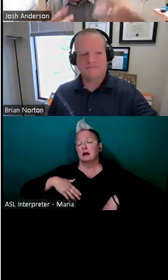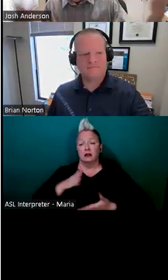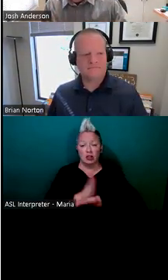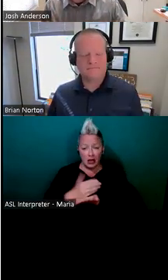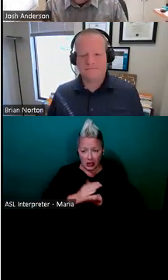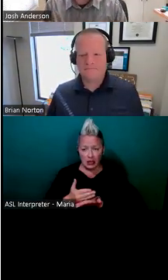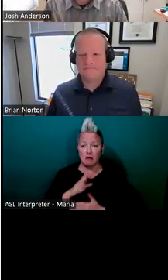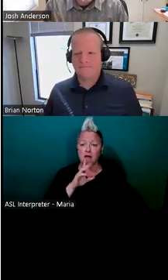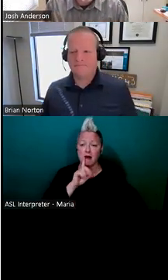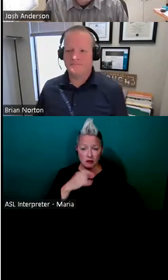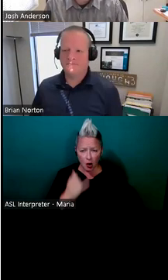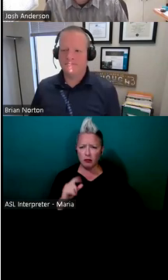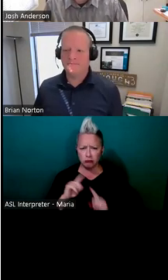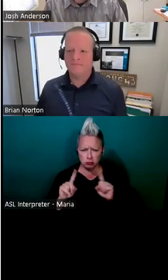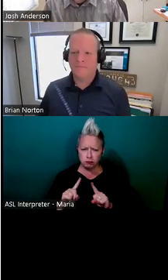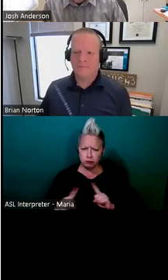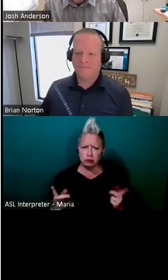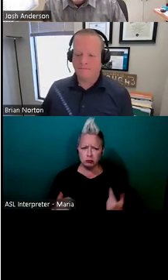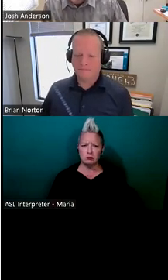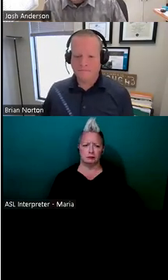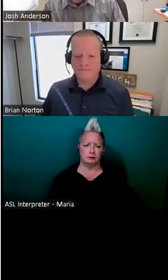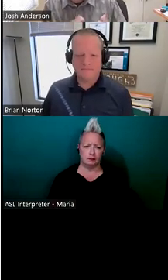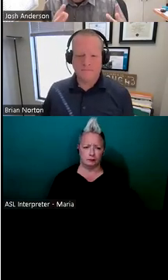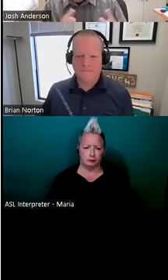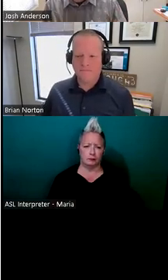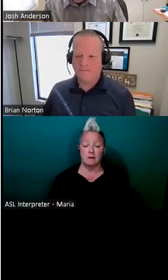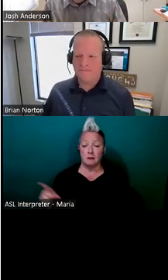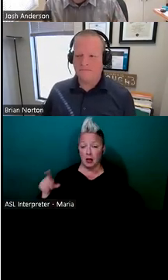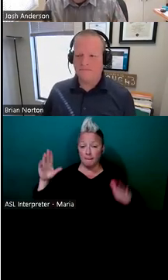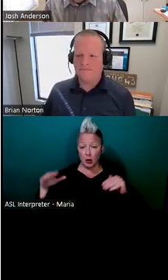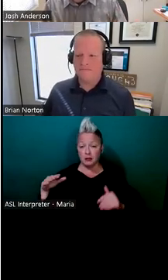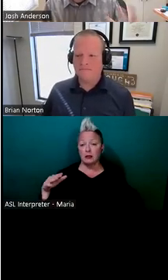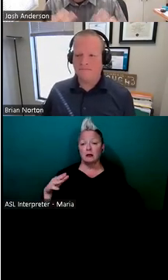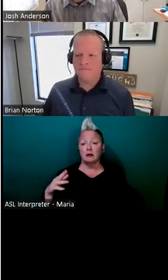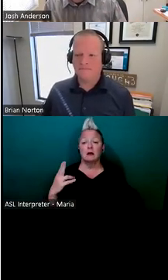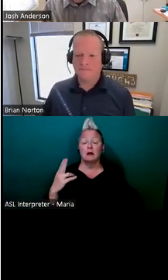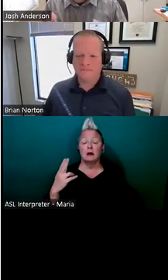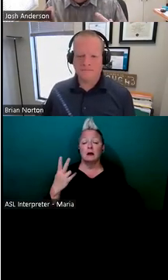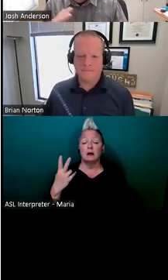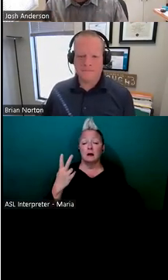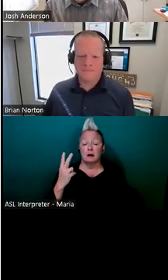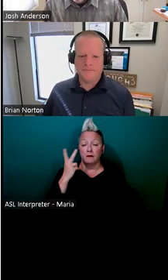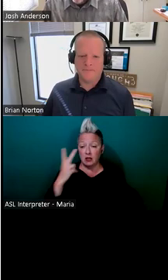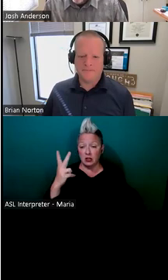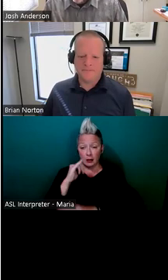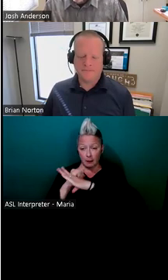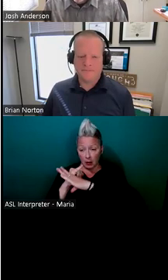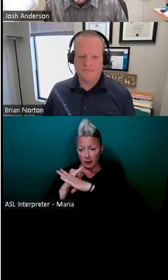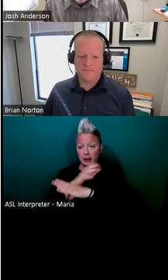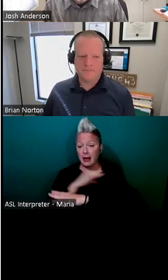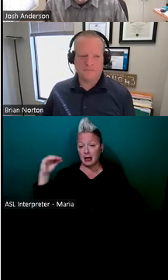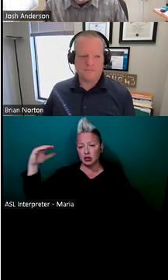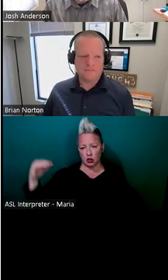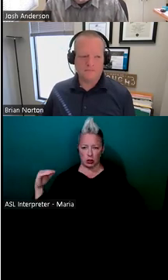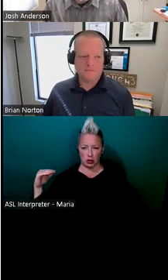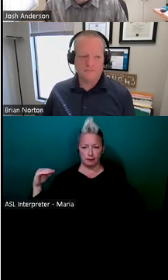just lots of different things that kind of, kind of go into it. This individual had a visual impairment and was short of stature. So, uh, and not very